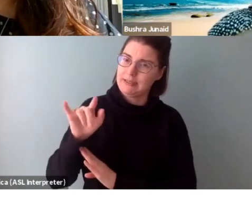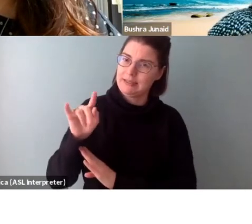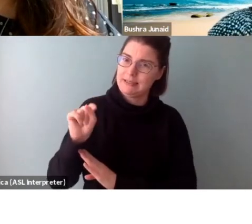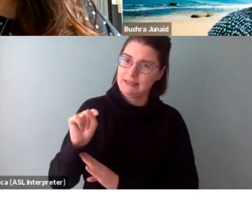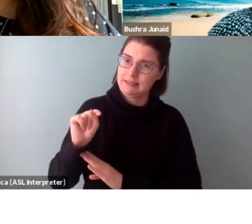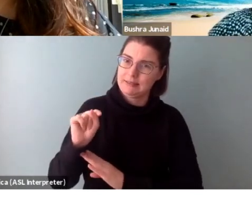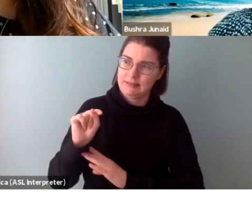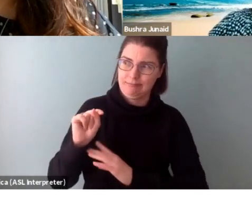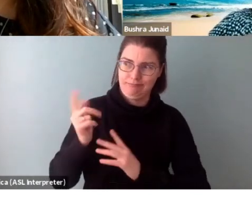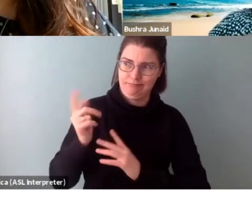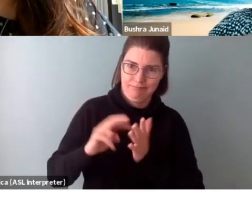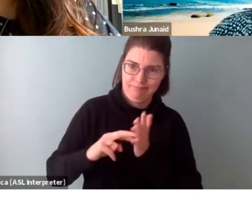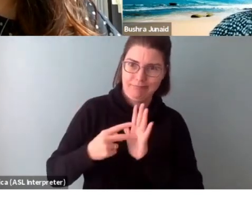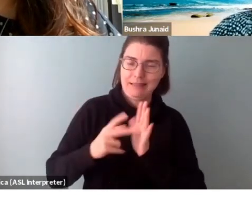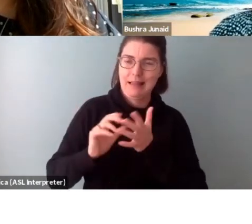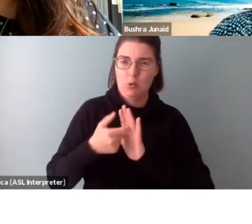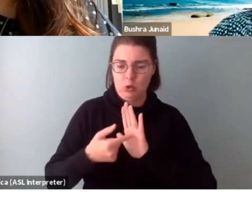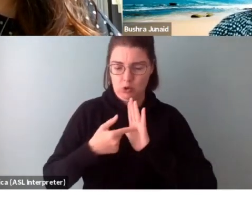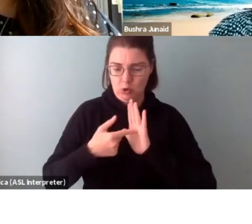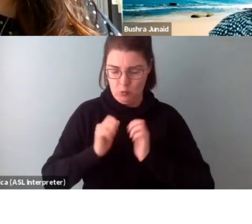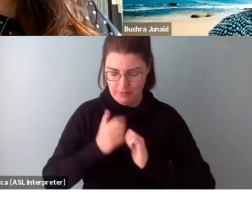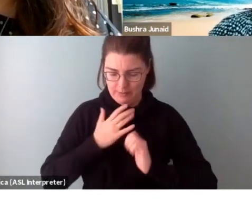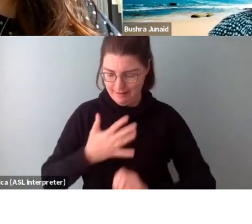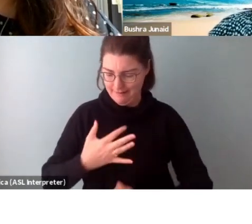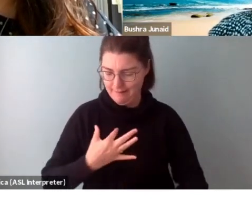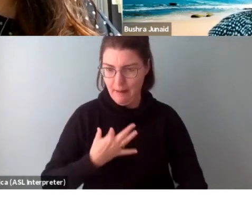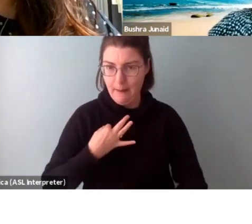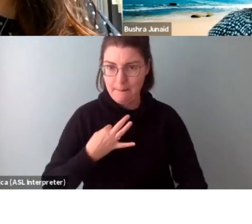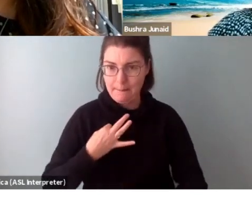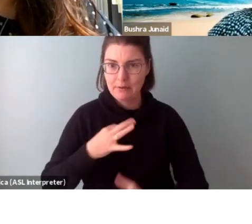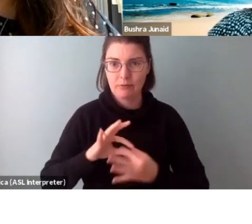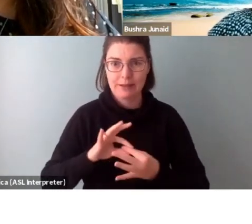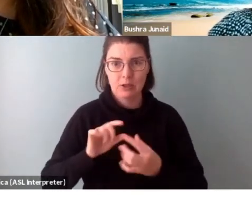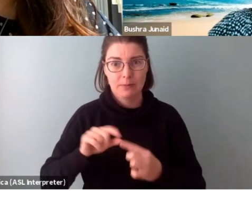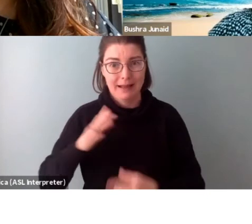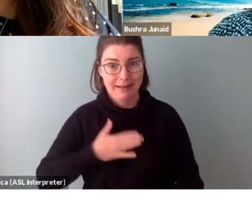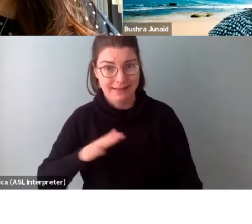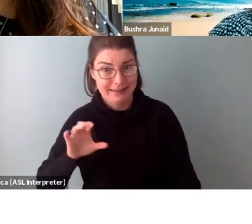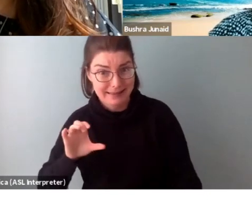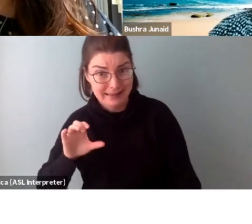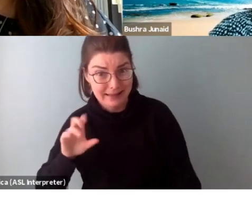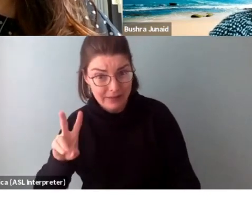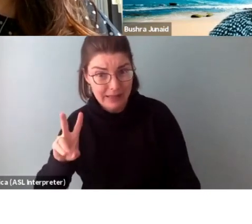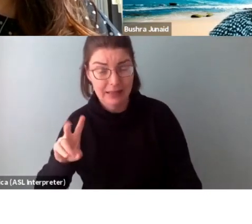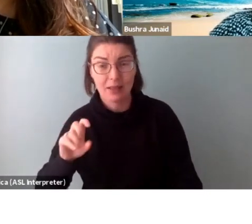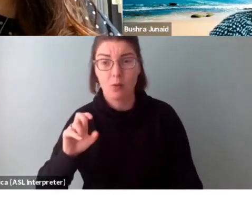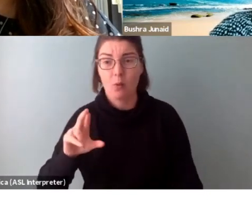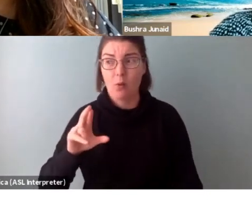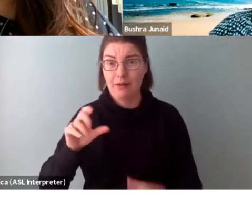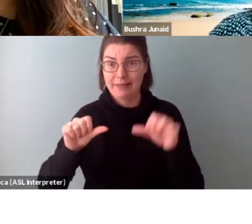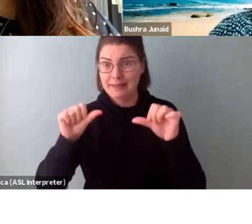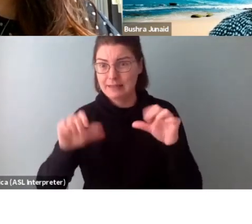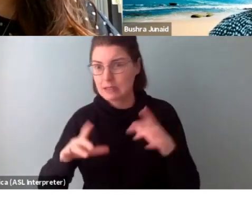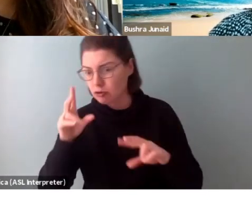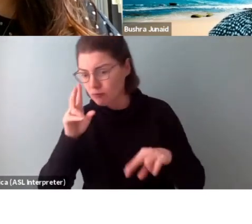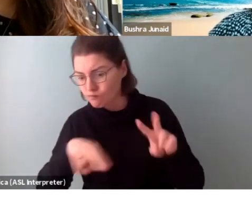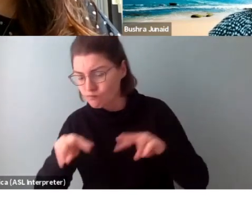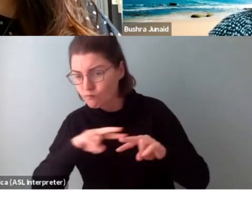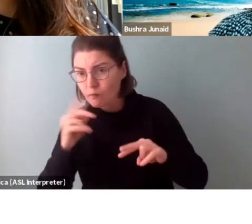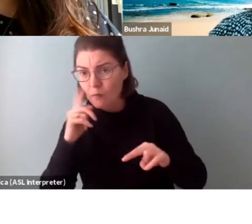that in our applications. So is it based on our CV? What are you looking for? Or what are the assessors looking for